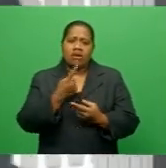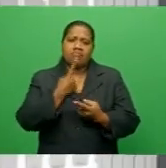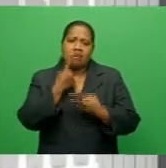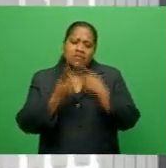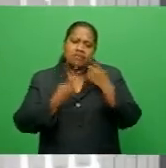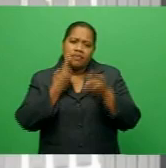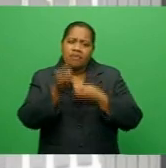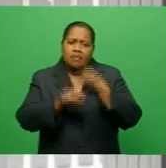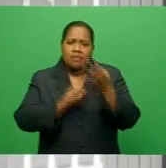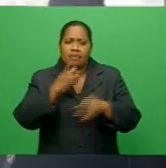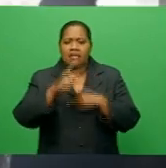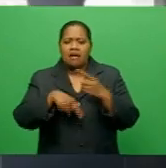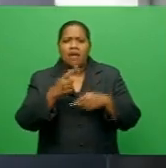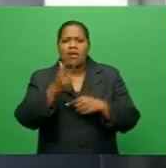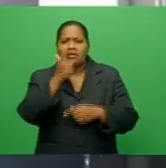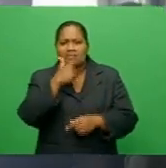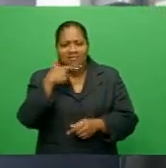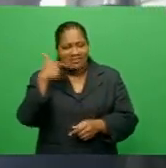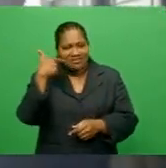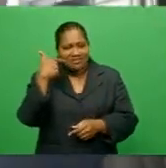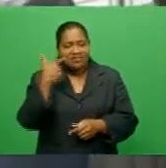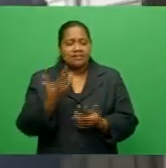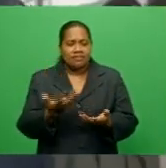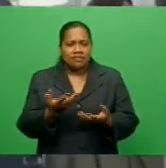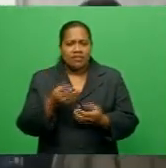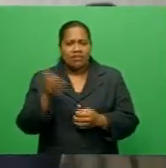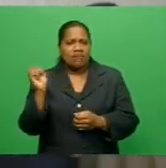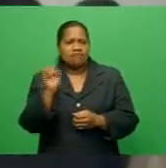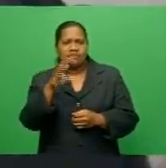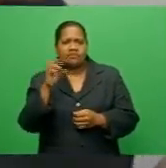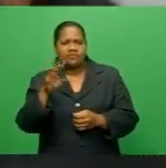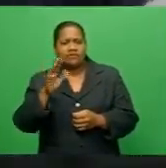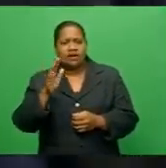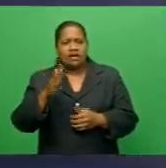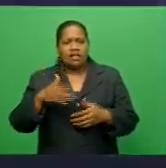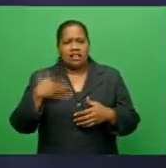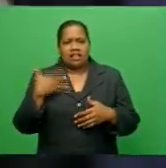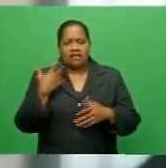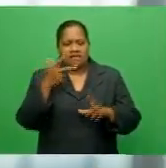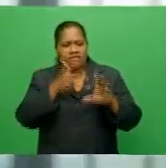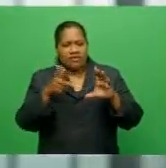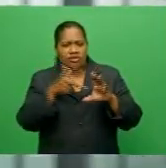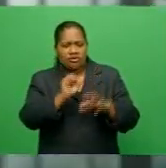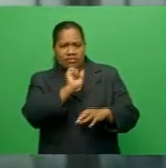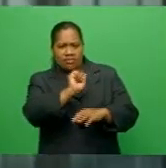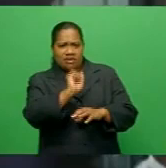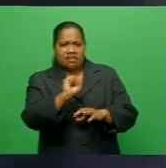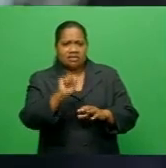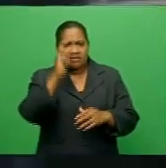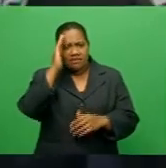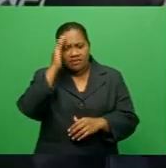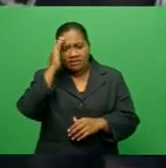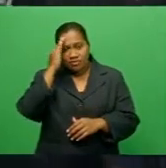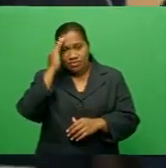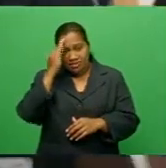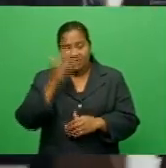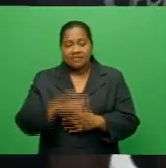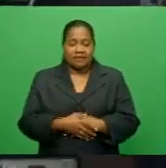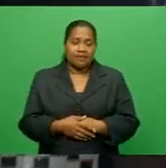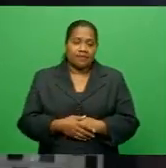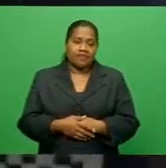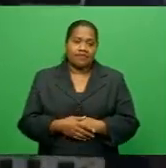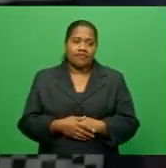Lenora Ngeringeritambua by posting live videos on his public Facebook page named Kishore Kumar Publication